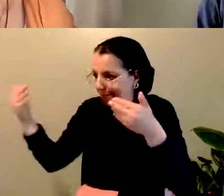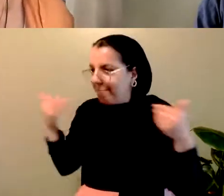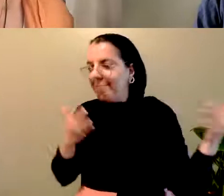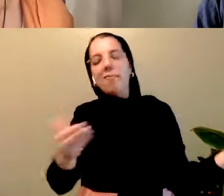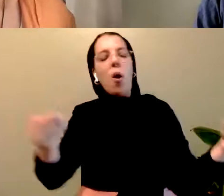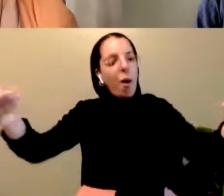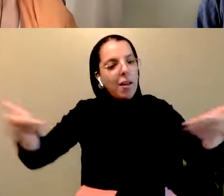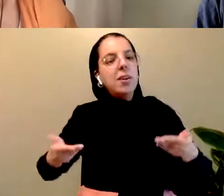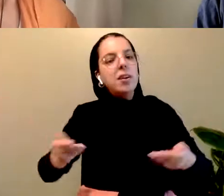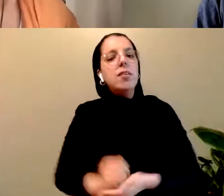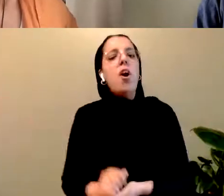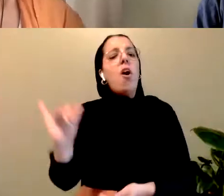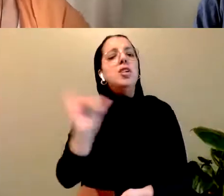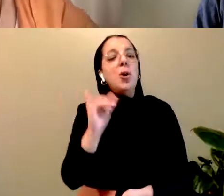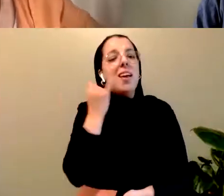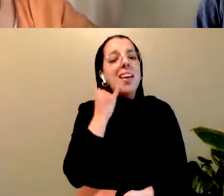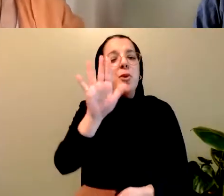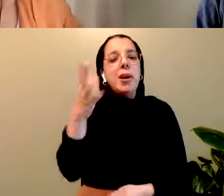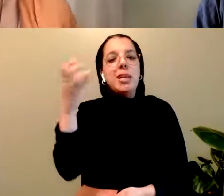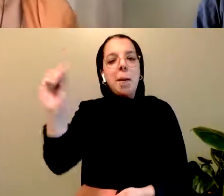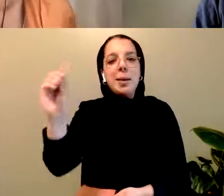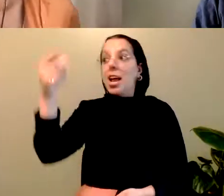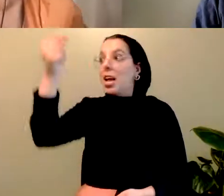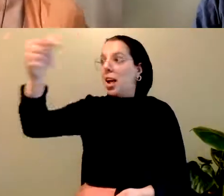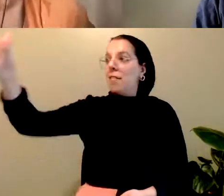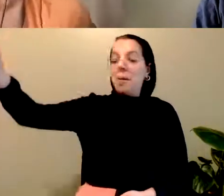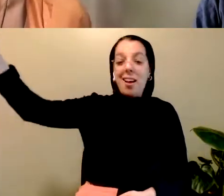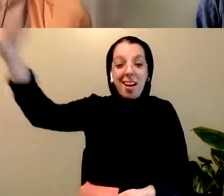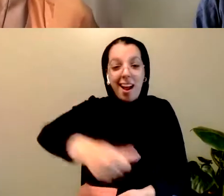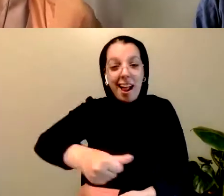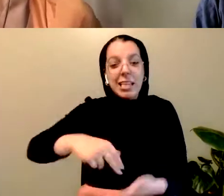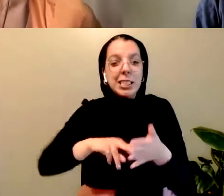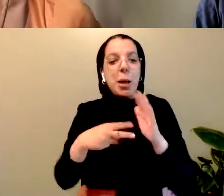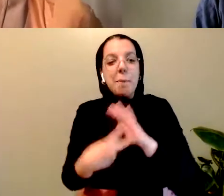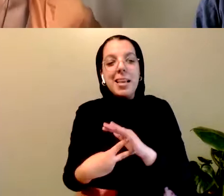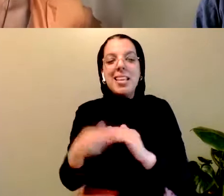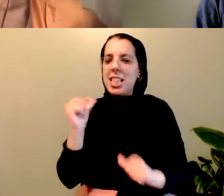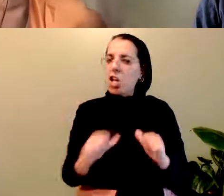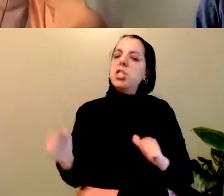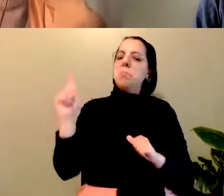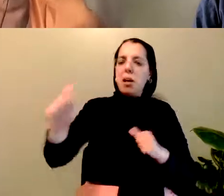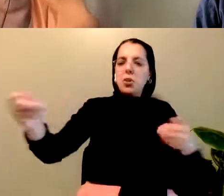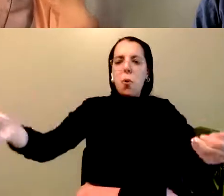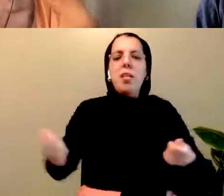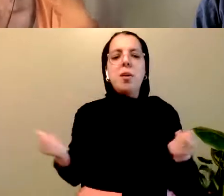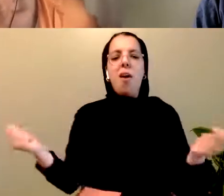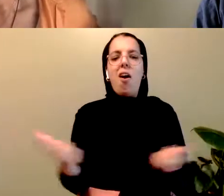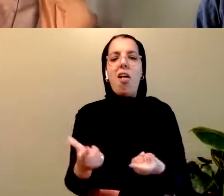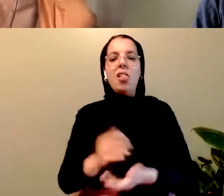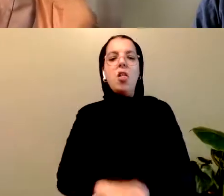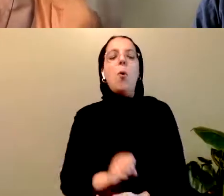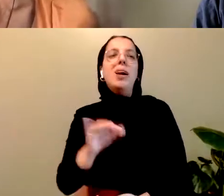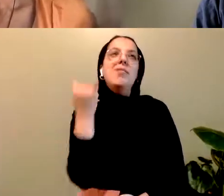publicly funded enterprise, theaters must be obligated to, or else all this talk about how sore we